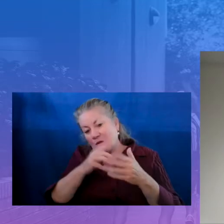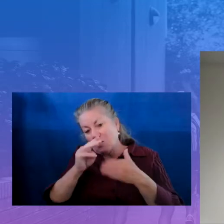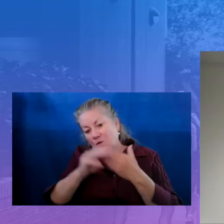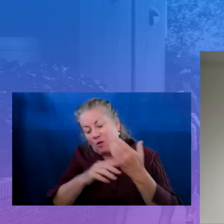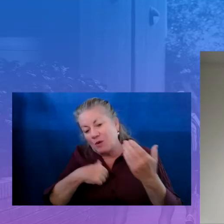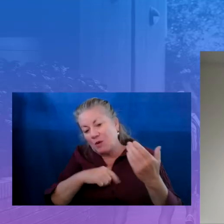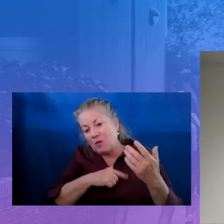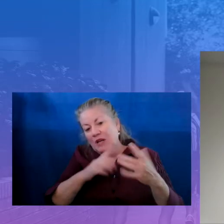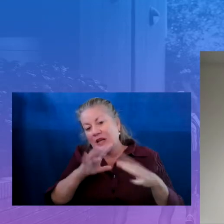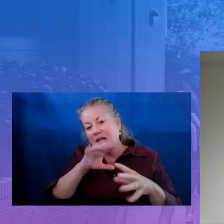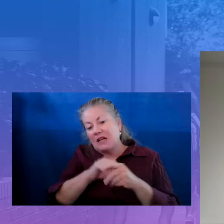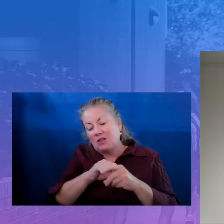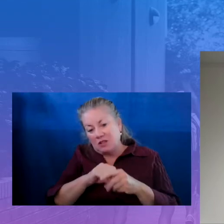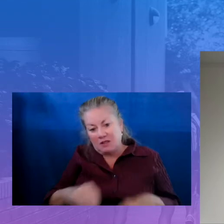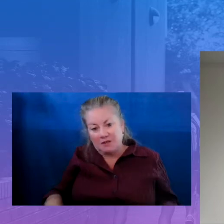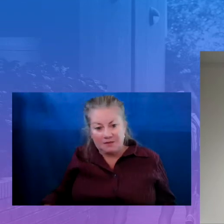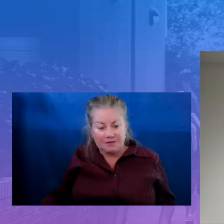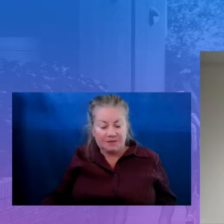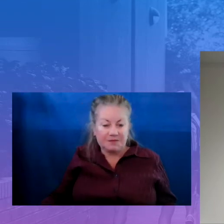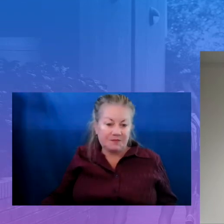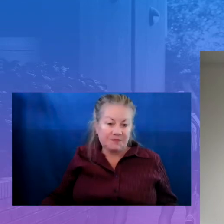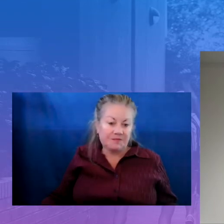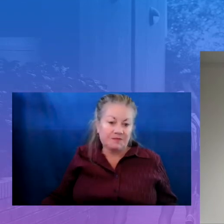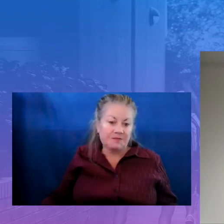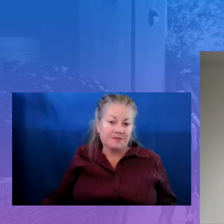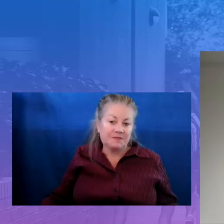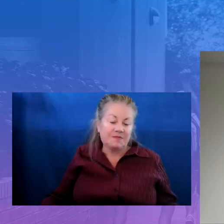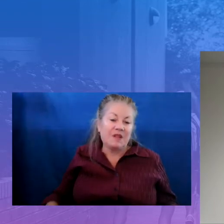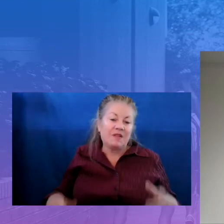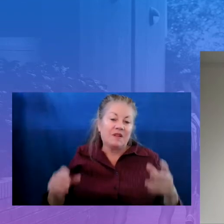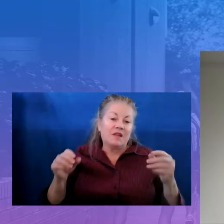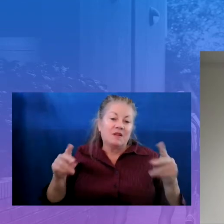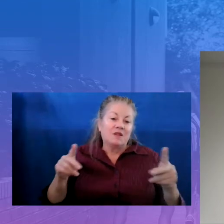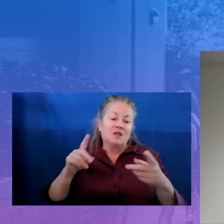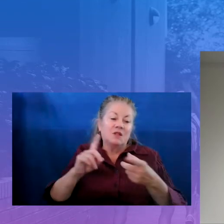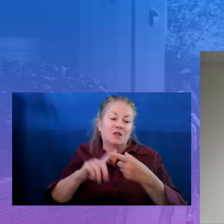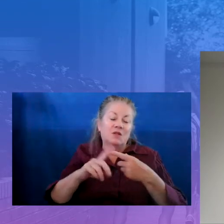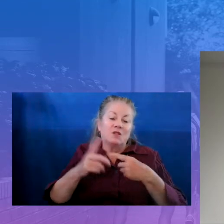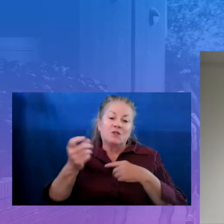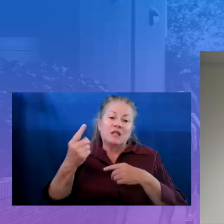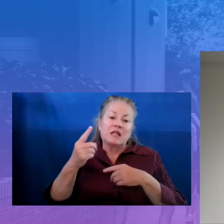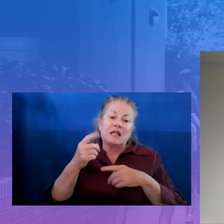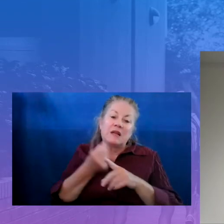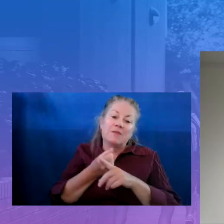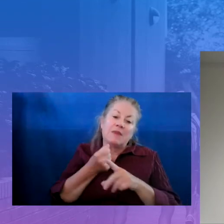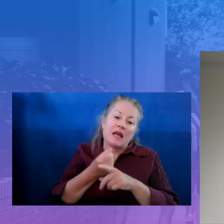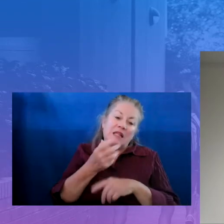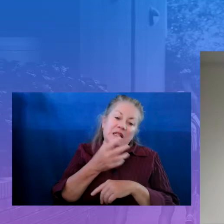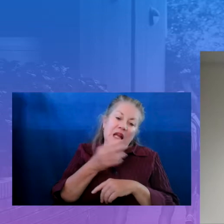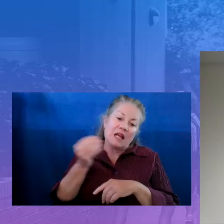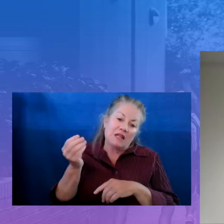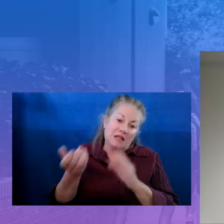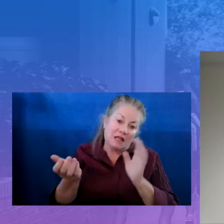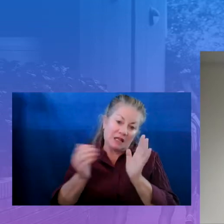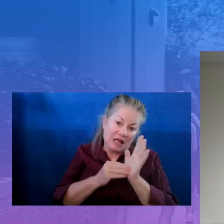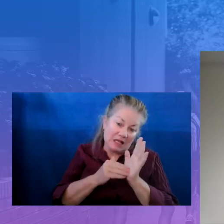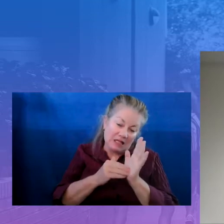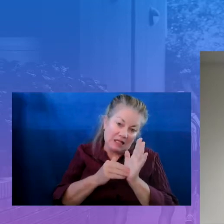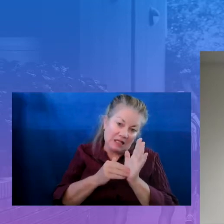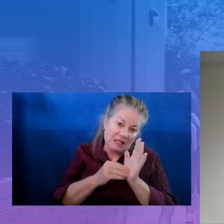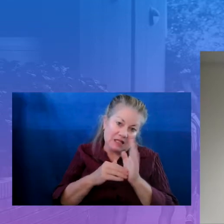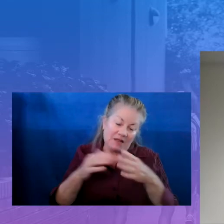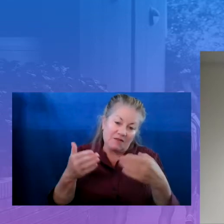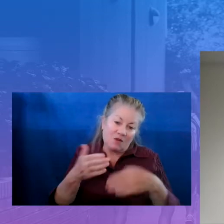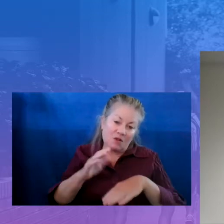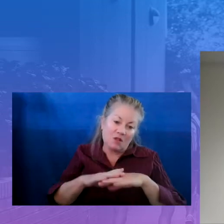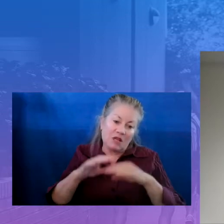So we have an opportunity to be able to understand impact and again to, you know, the focus on equity to understand